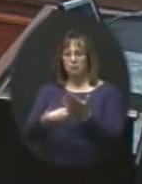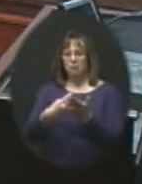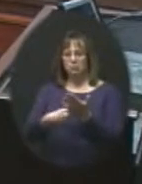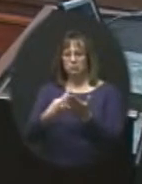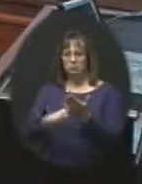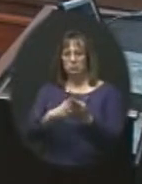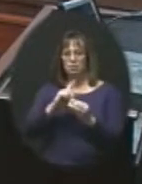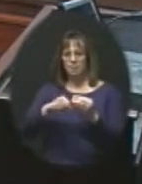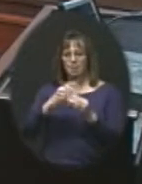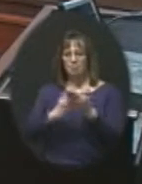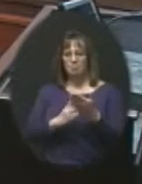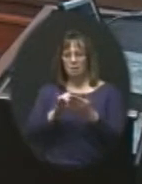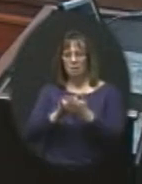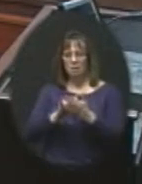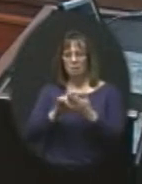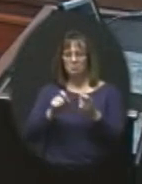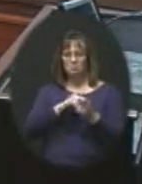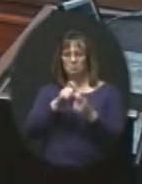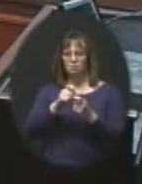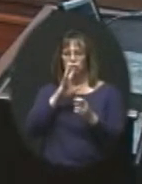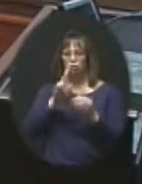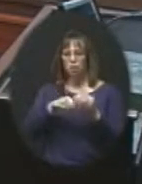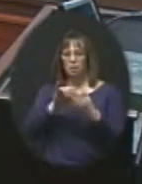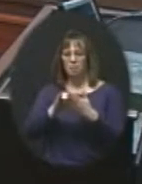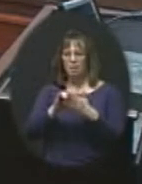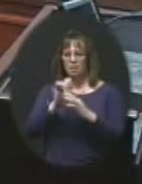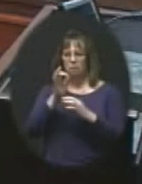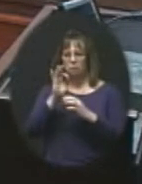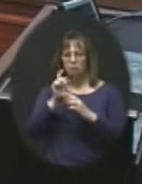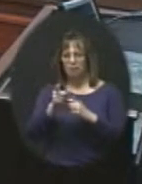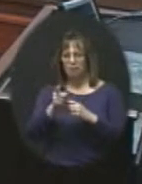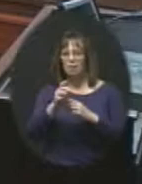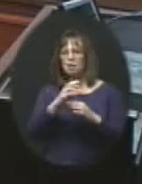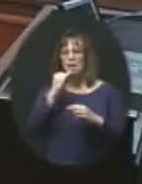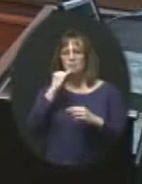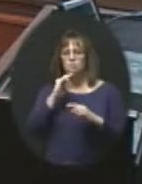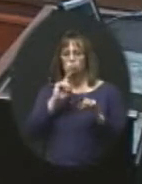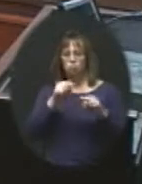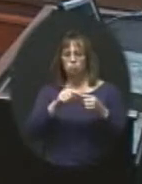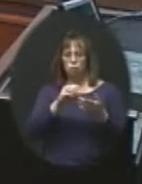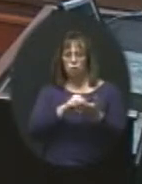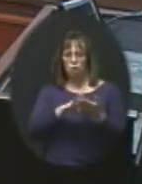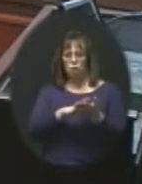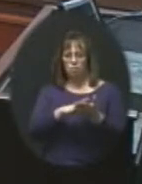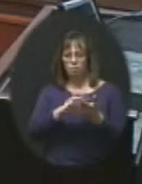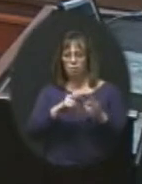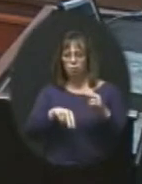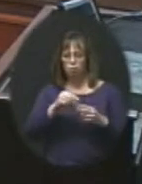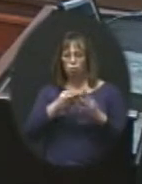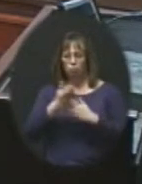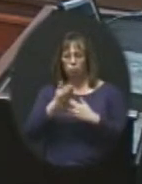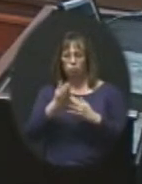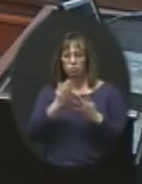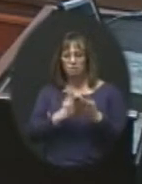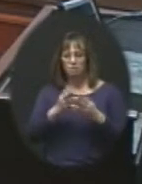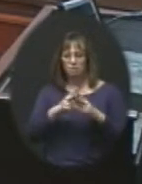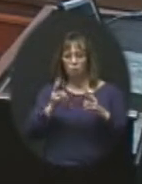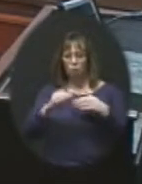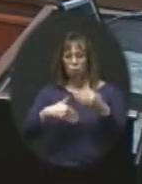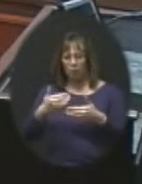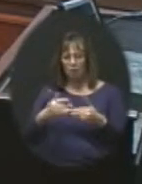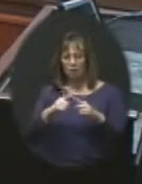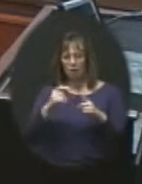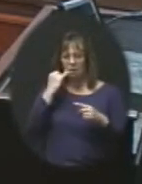about some of these. Specifically, we'll talk about those in a minute. So if you go to the document, and I'm going to zip through some of these very, very quickly.